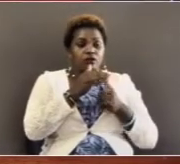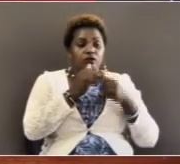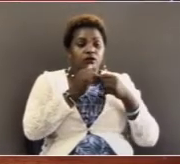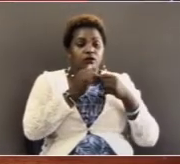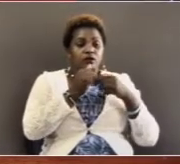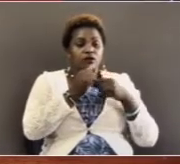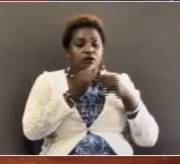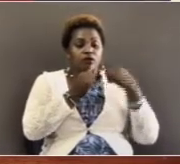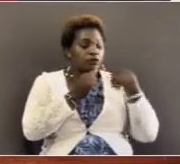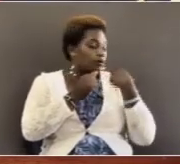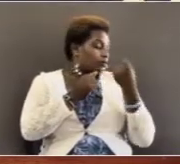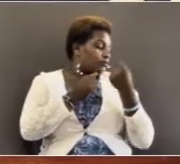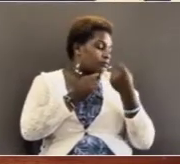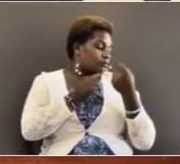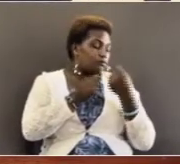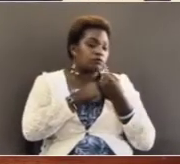Listen to this.